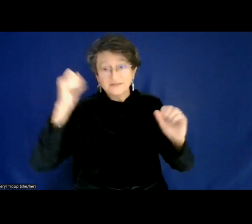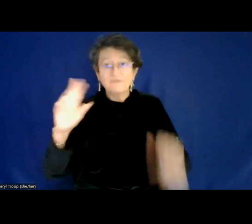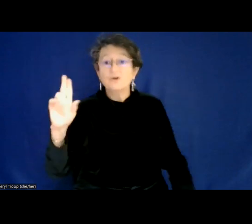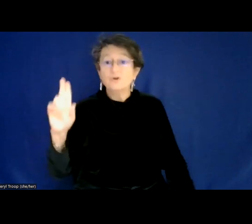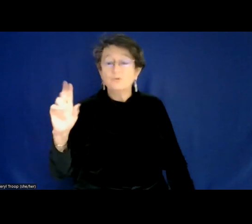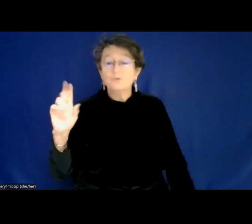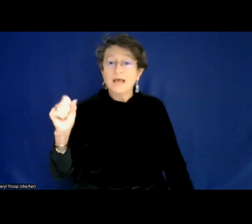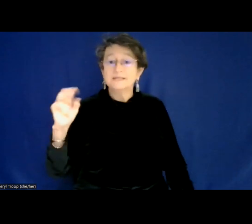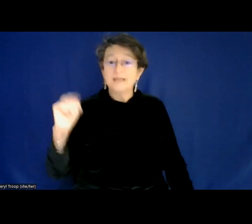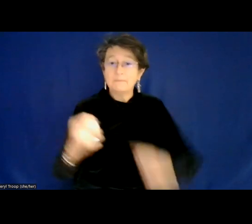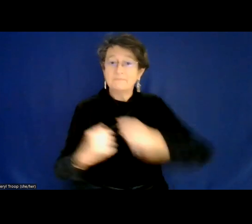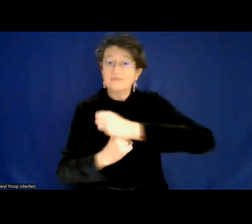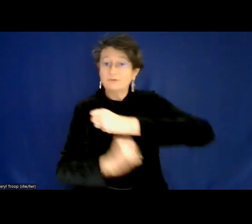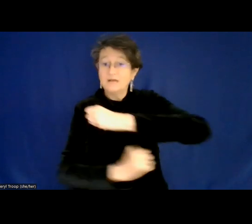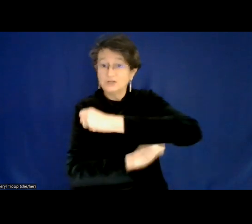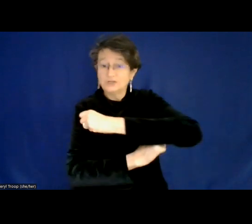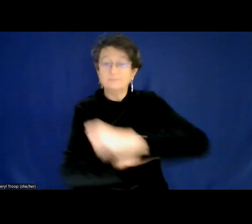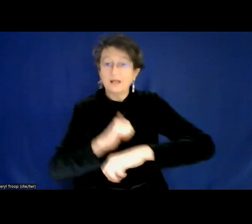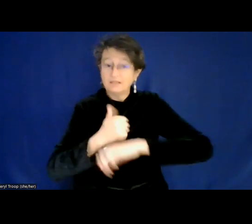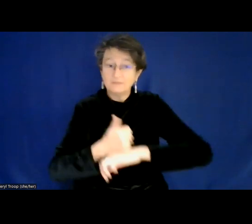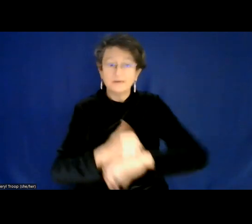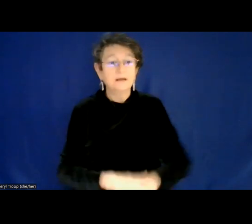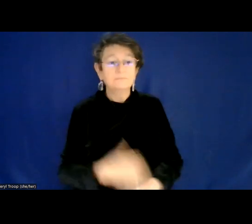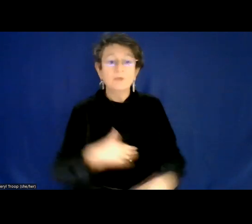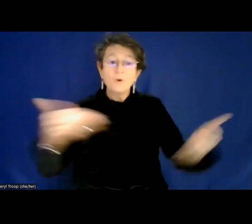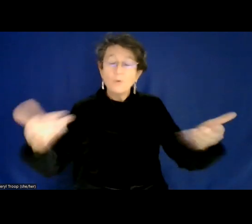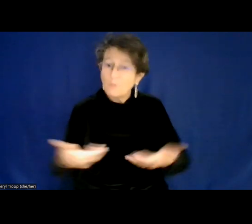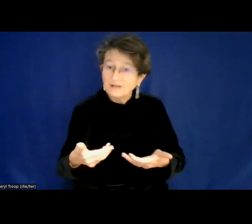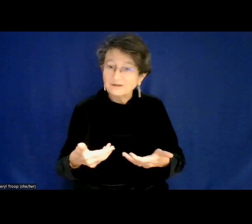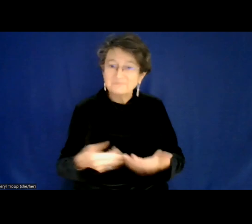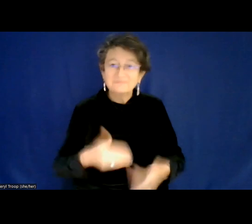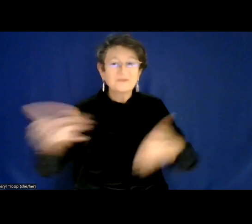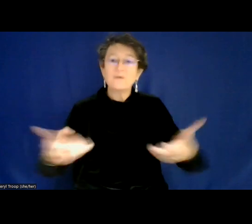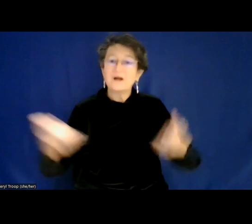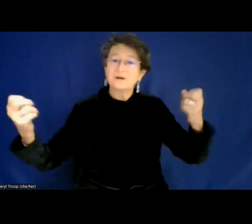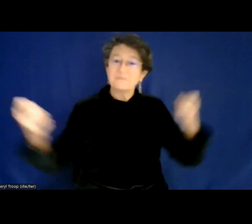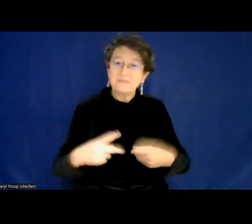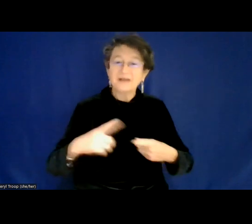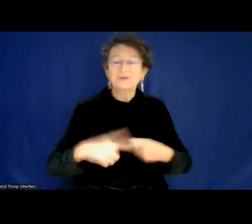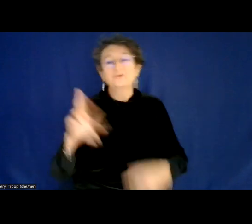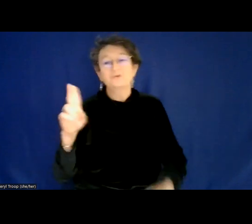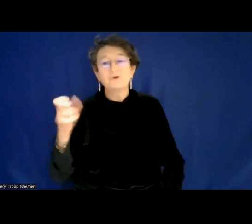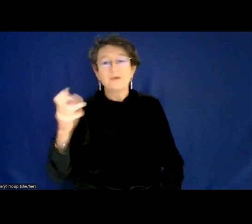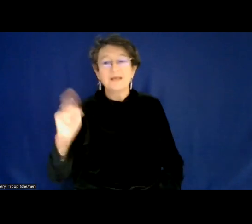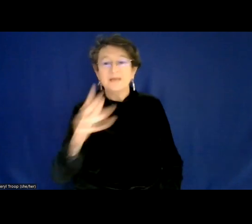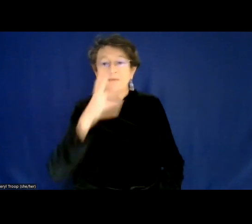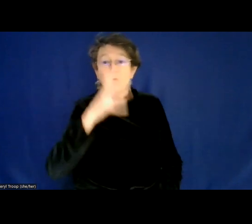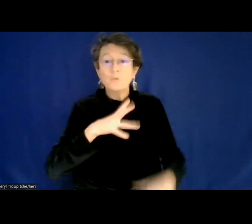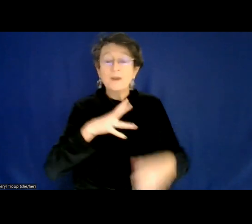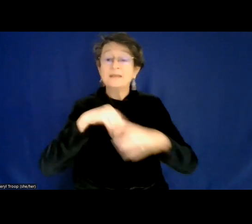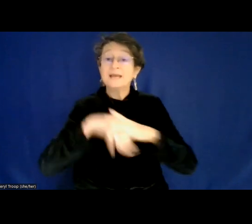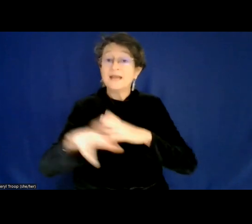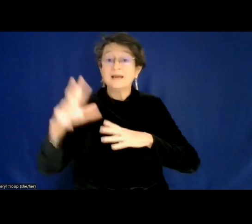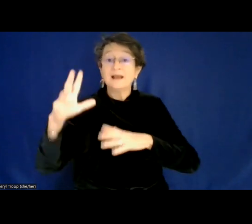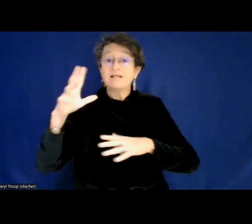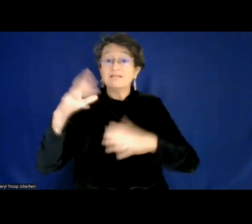I'm excited to welcome you, welcome you back to the USM Women in Leadership event, Navigating